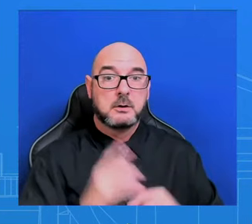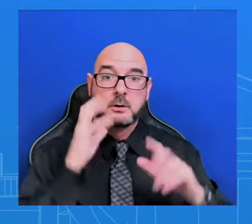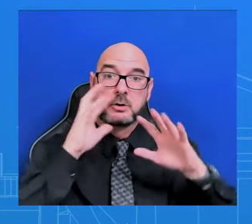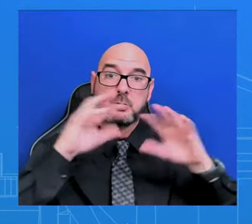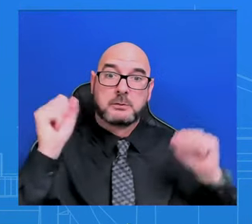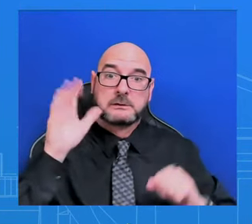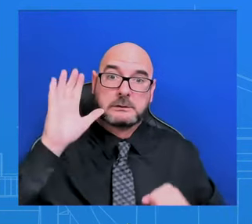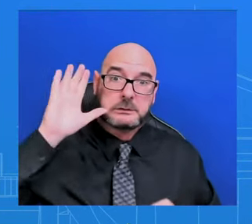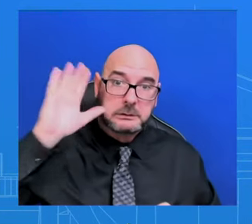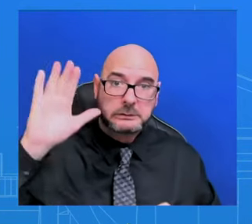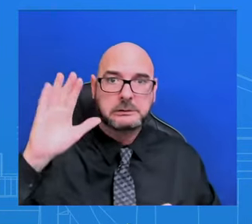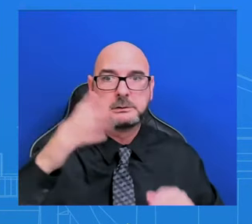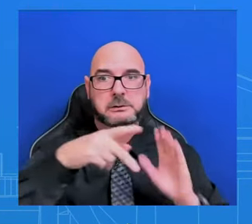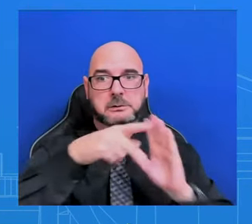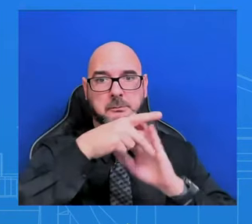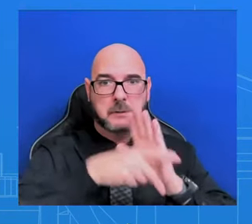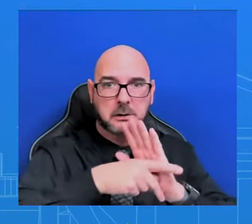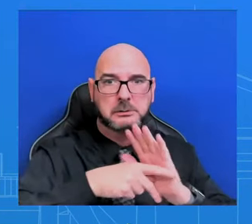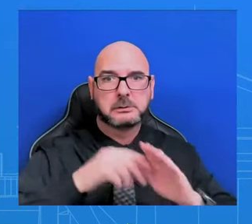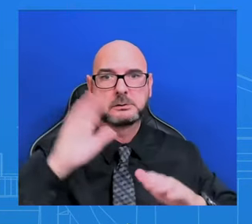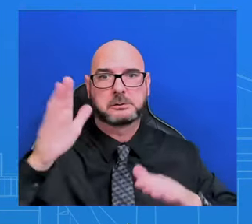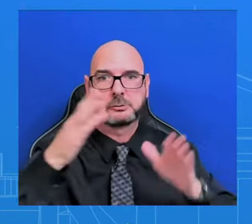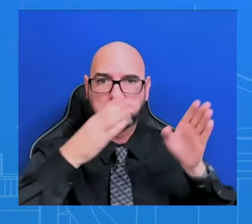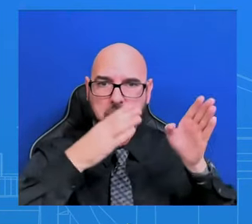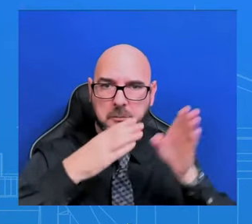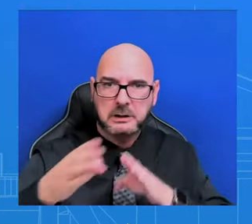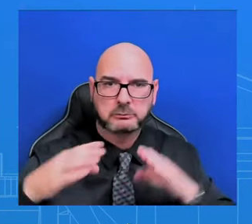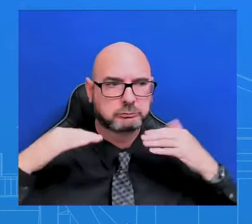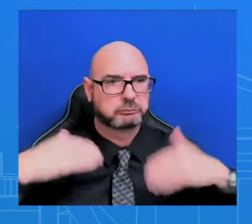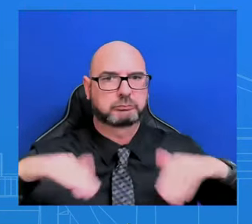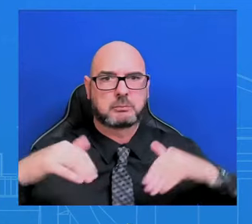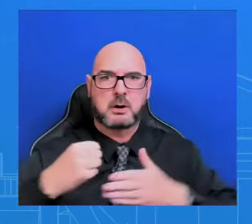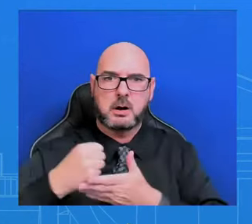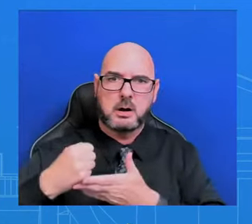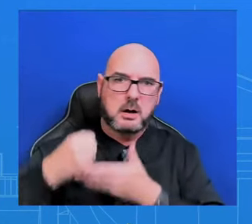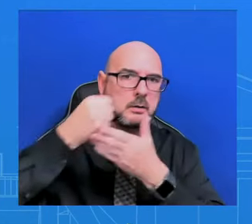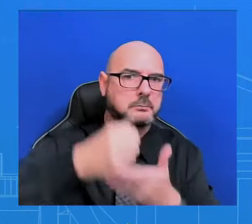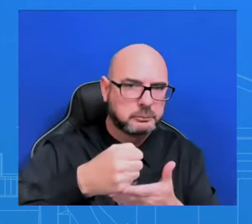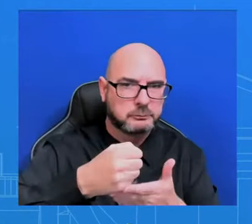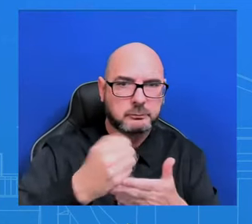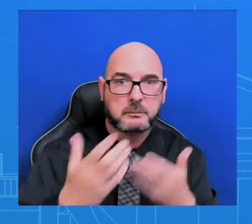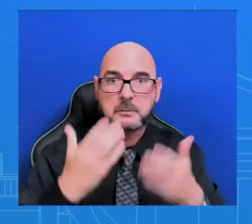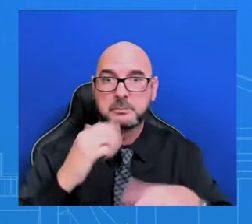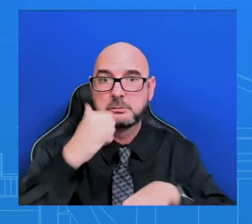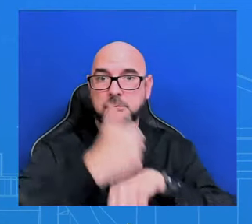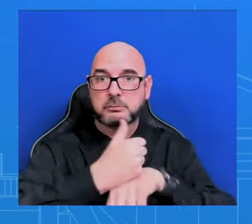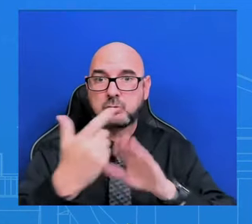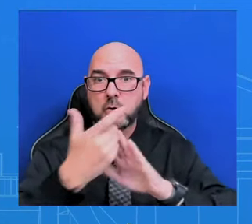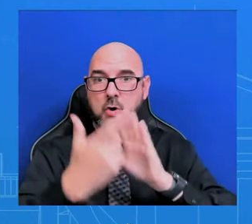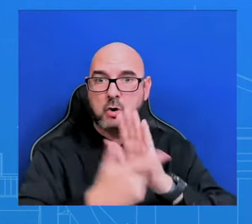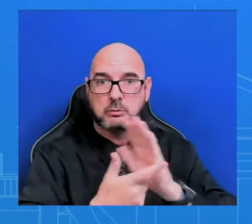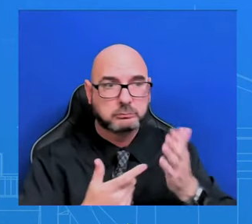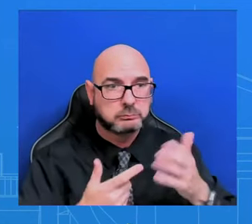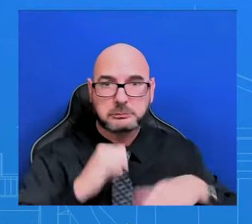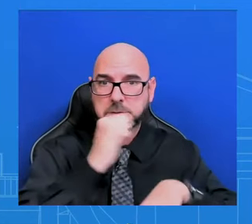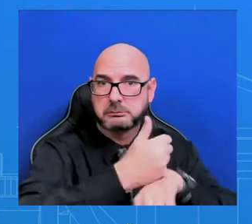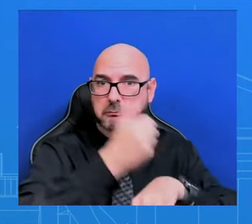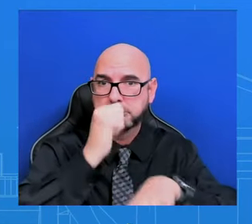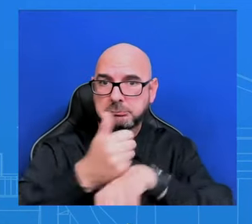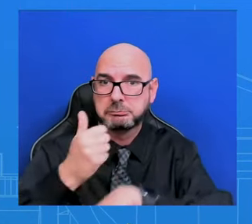to do for the past three years, right? Whether it's legislation, historic piece of legislation, whether it's the Bipartisan Infrastructure